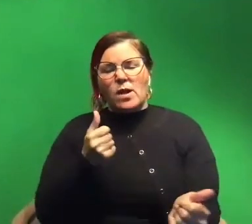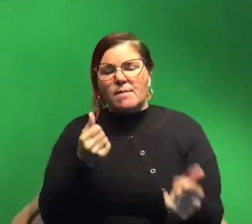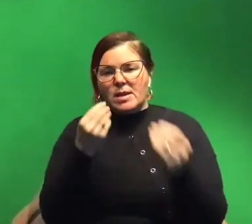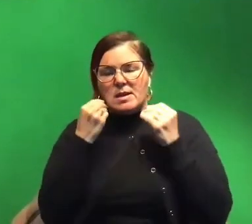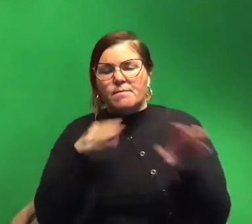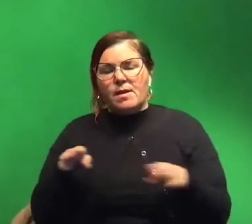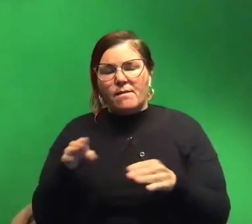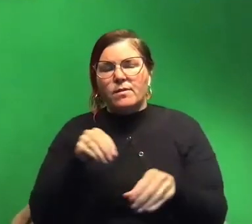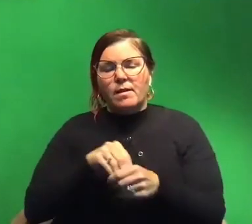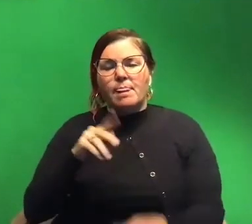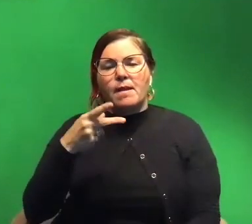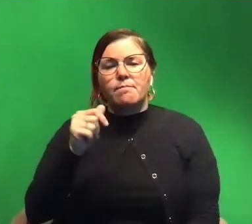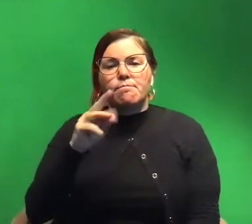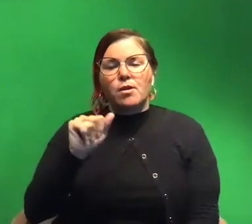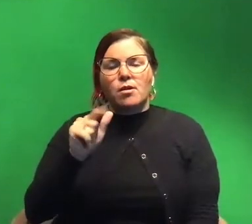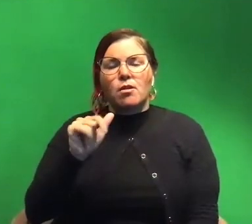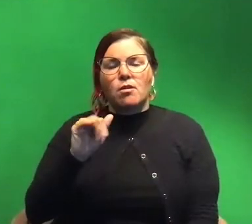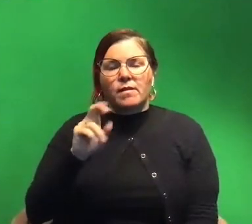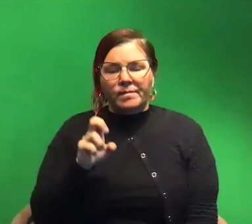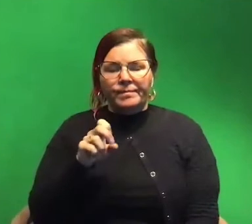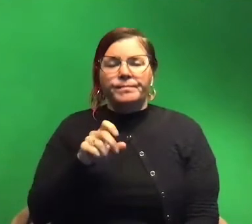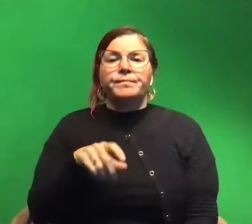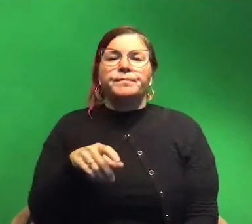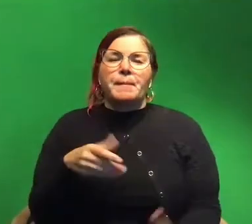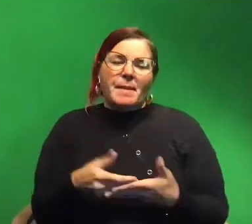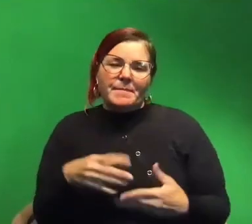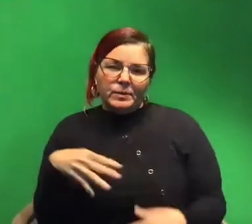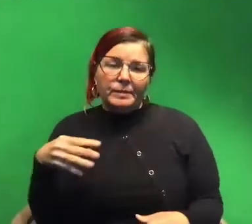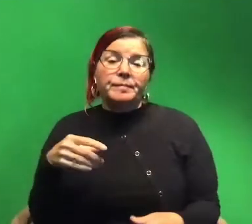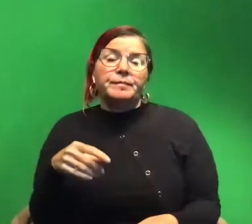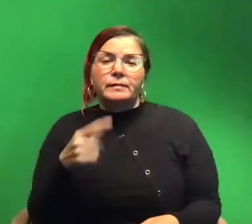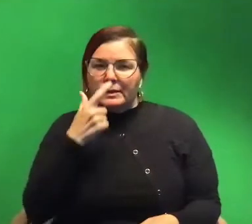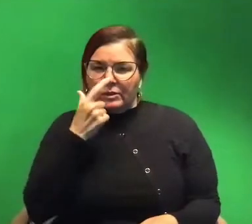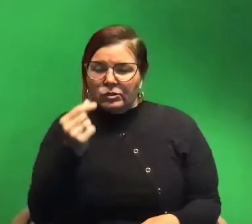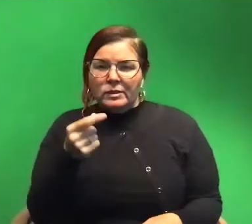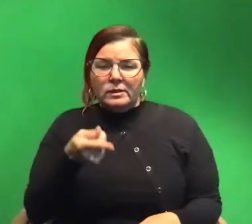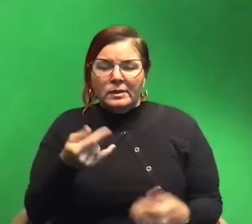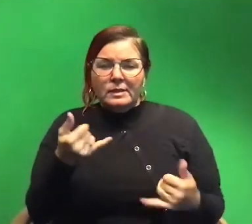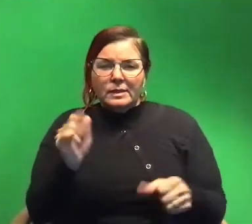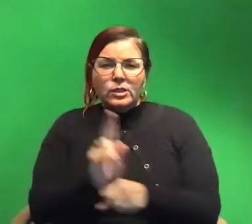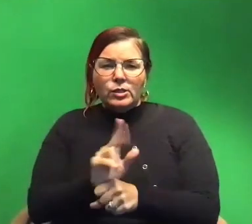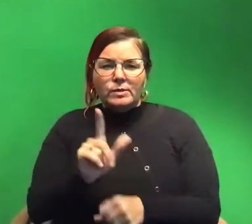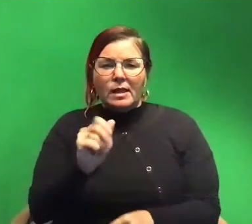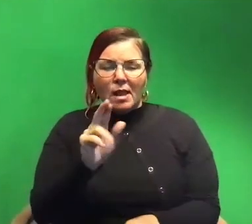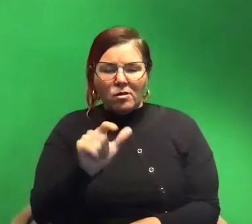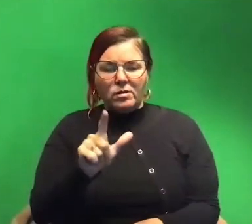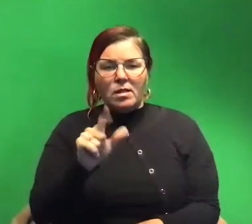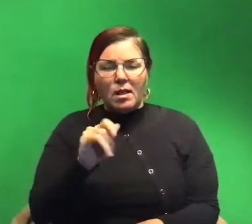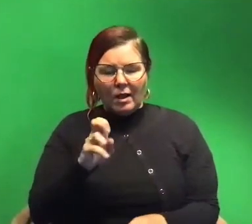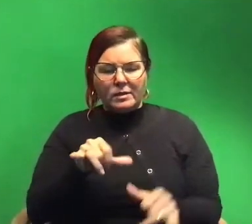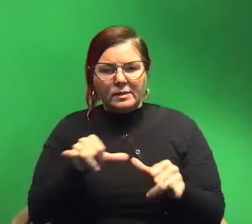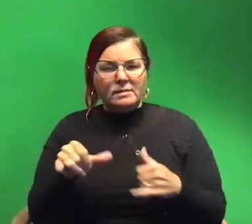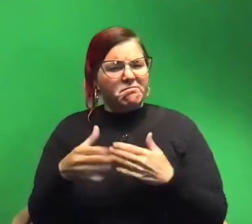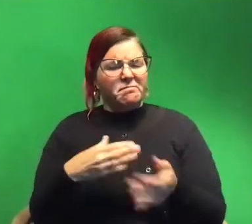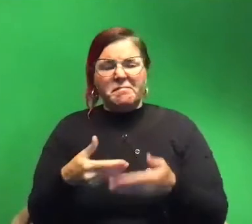and it was kind of interesting. It does look like they they still use this lateral line system a little bit even when they're